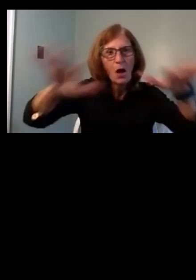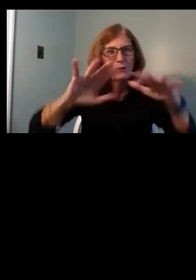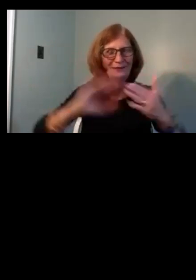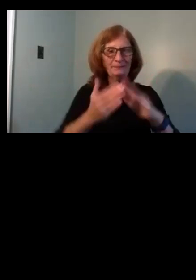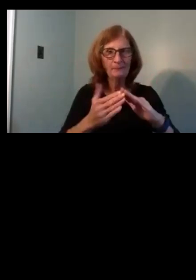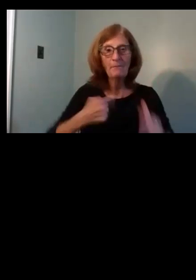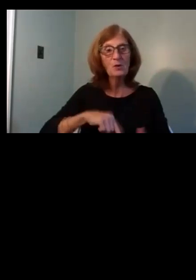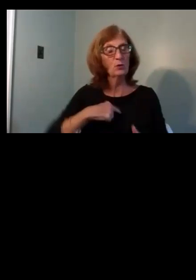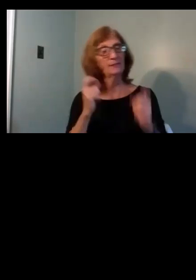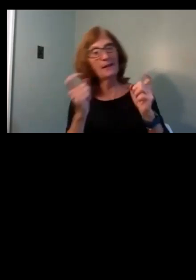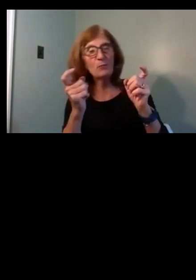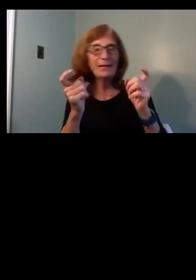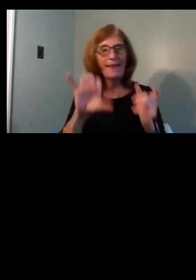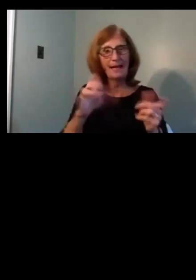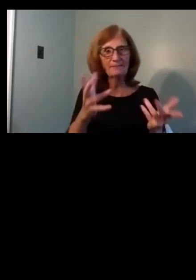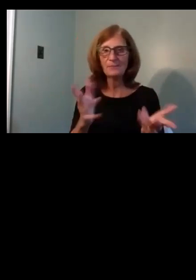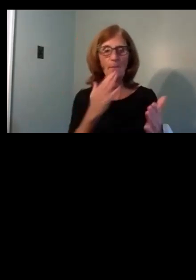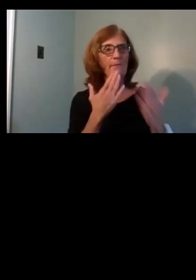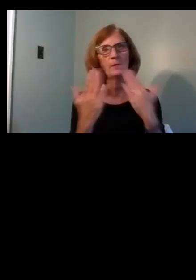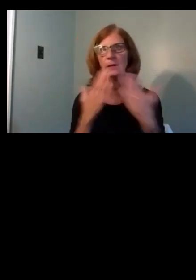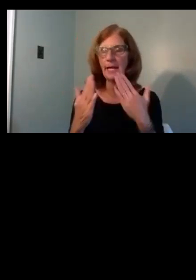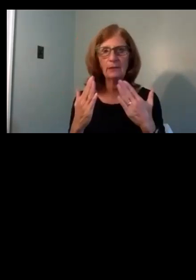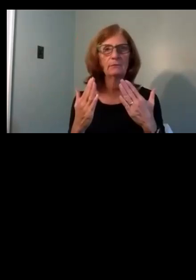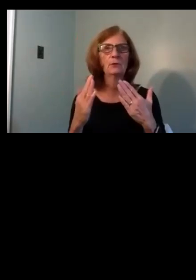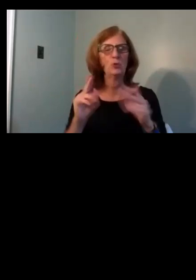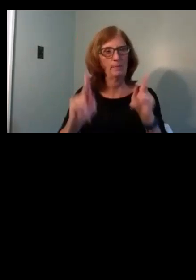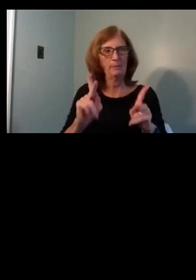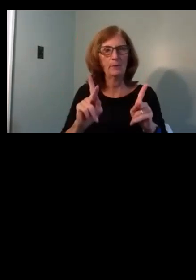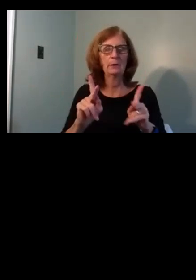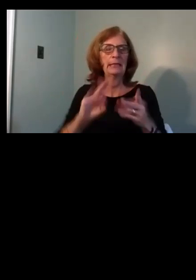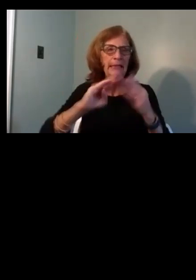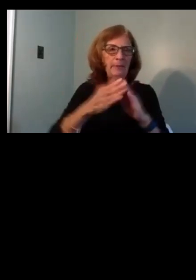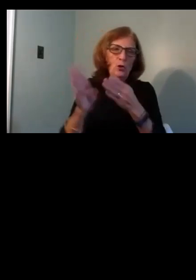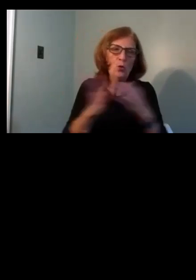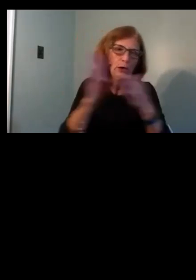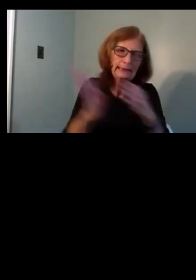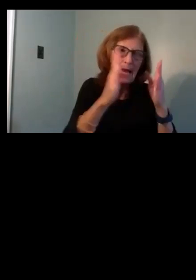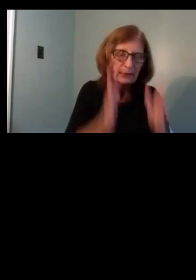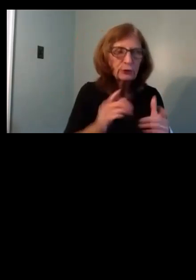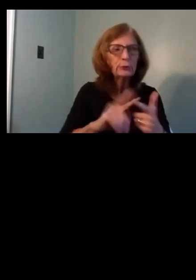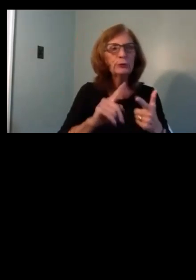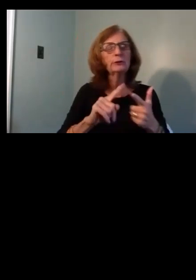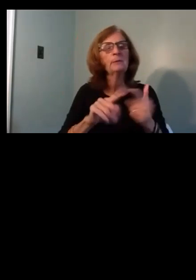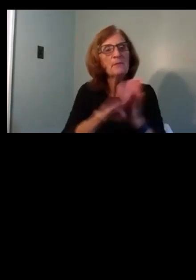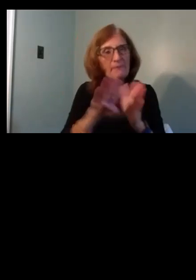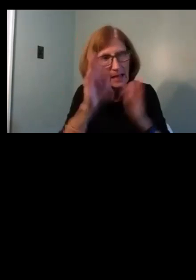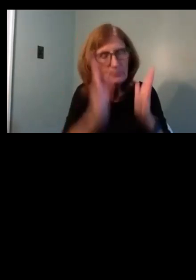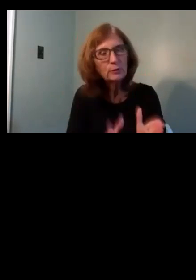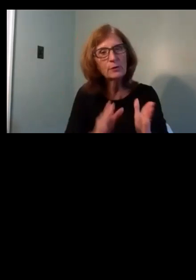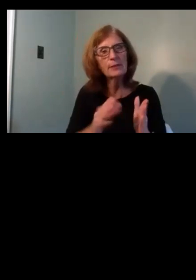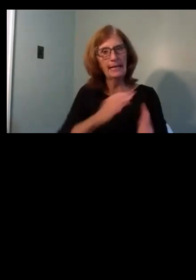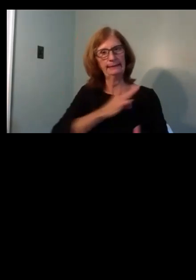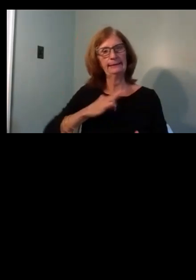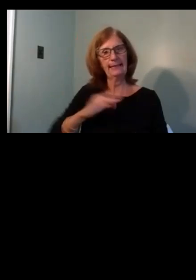celebrating that and just want to thank each of those developers and community organizations and the staff of the URA that worked hard on